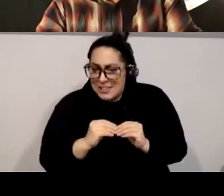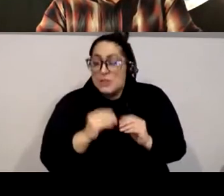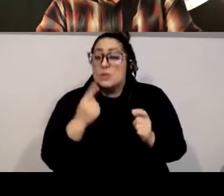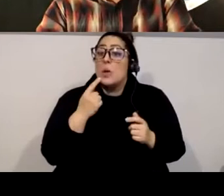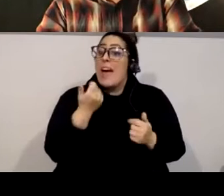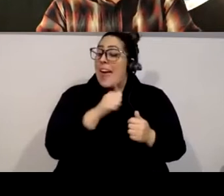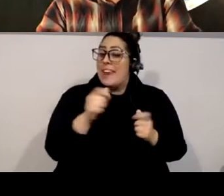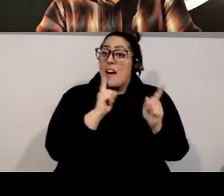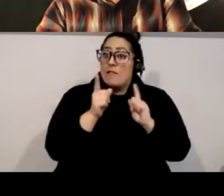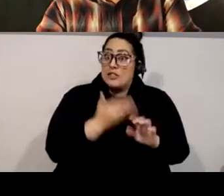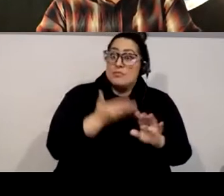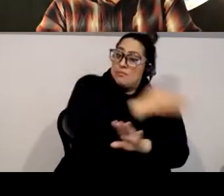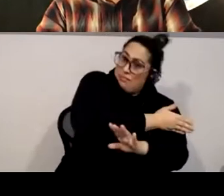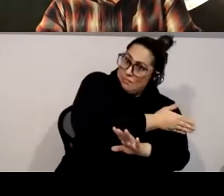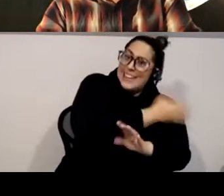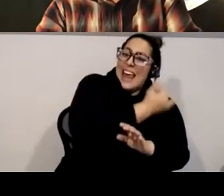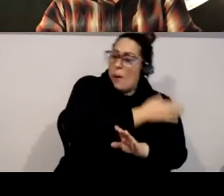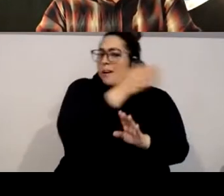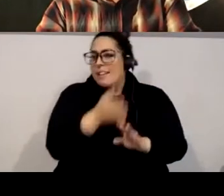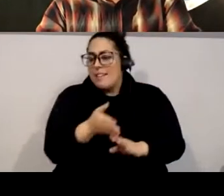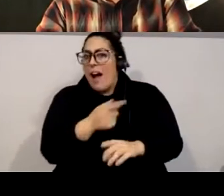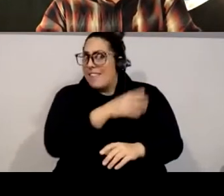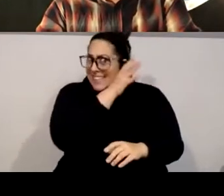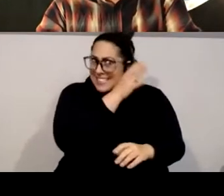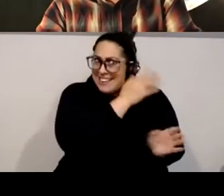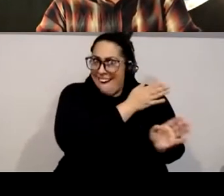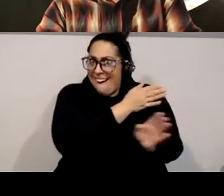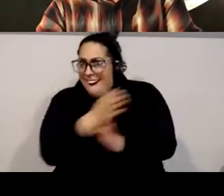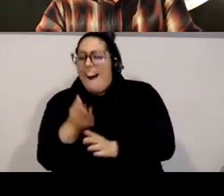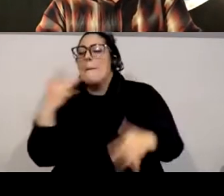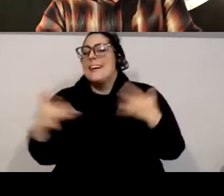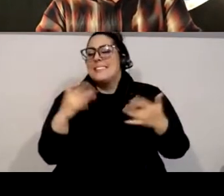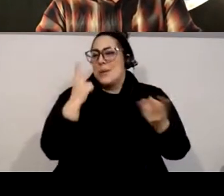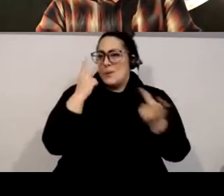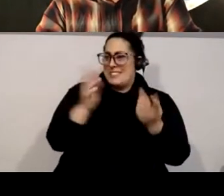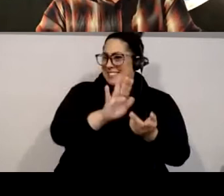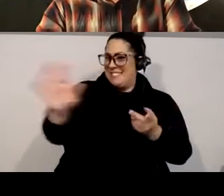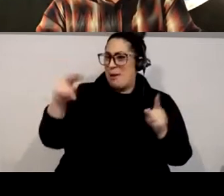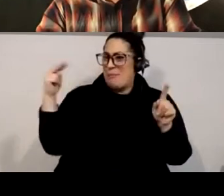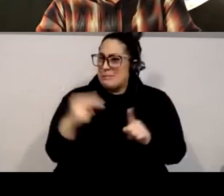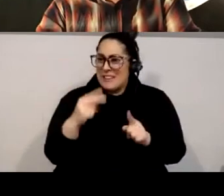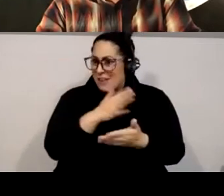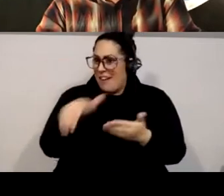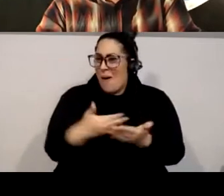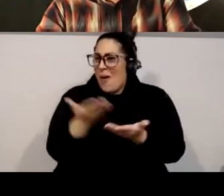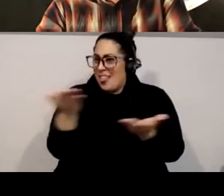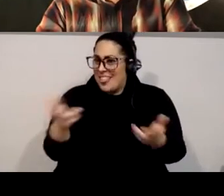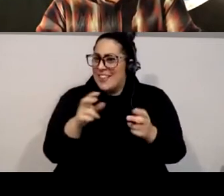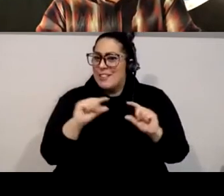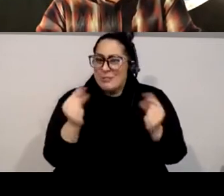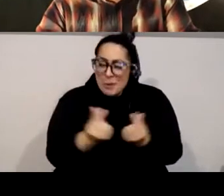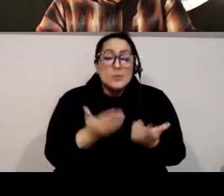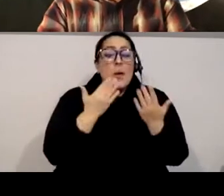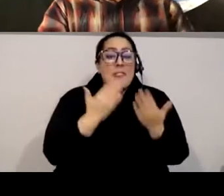with some of the panelists, I'm very excited to listen in with the whole group, Wendy, Hrog, Rekha, and Jeff, all together. I hope you'll join me in